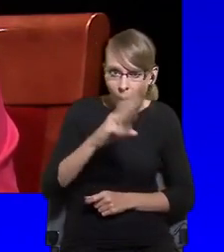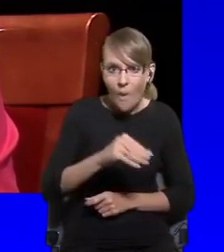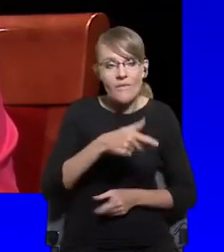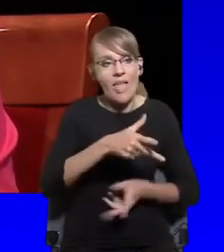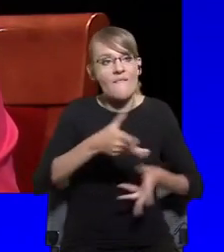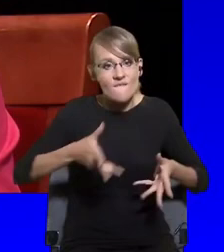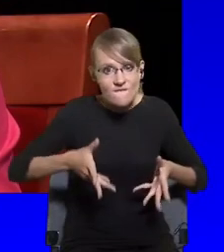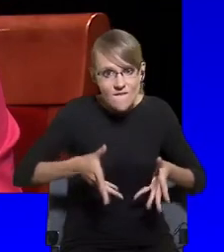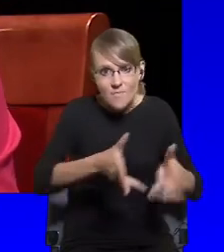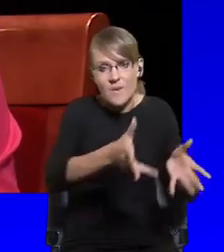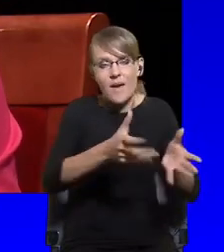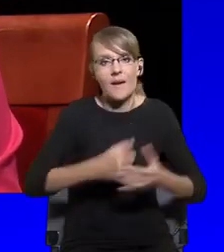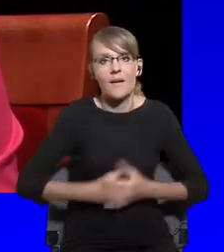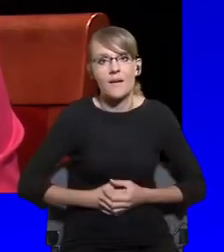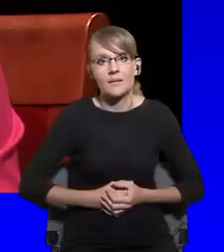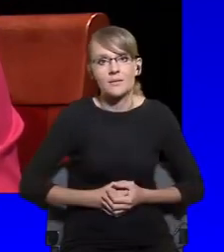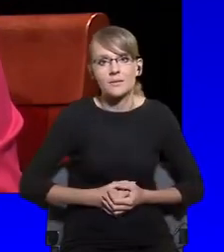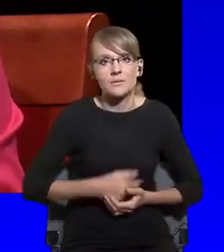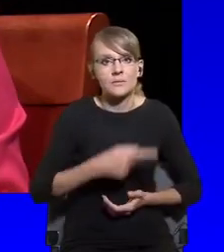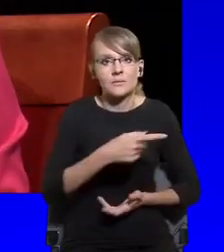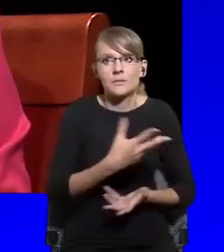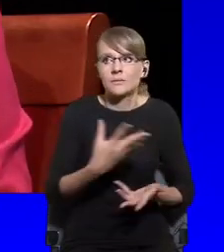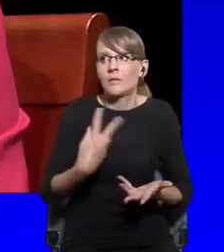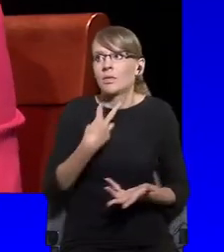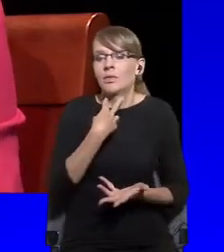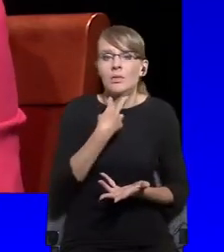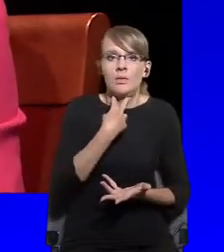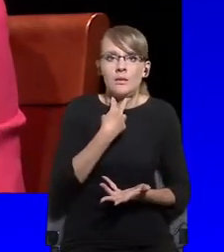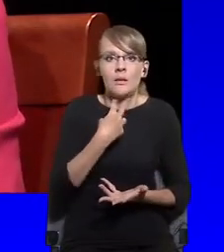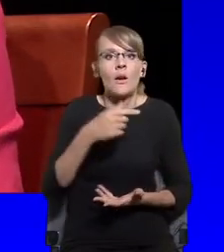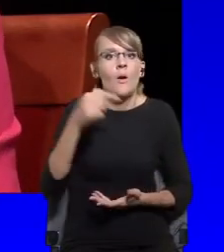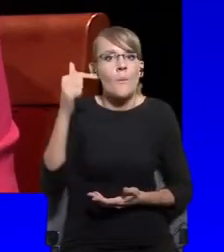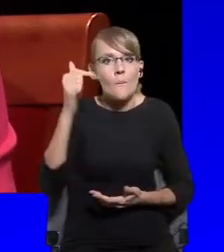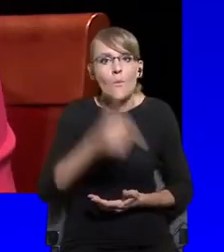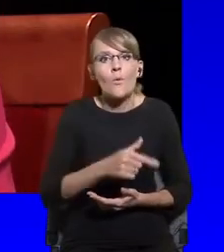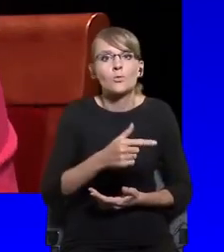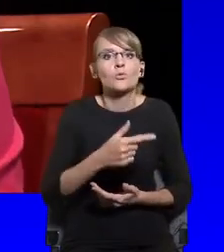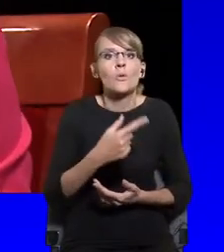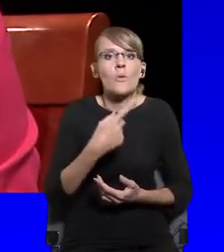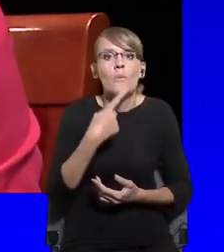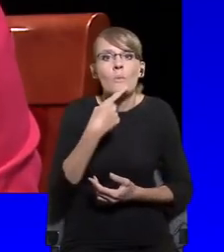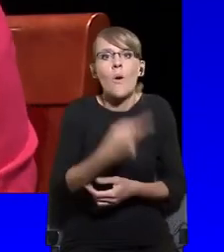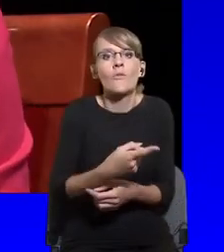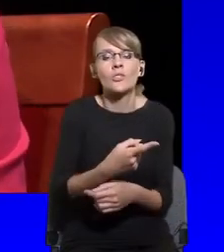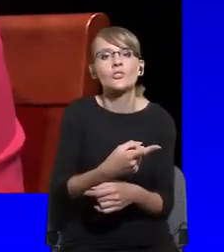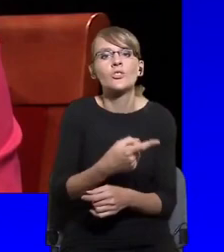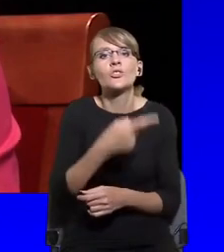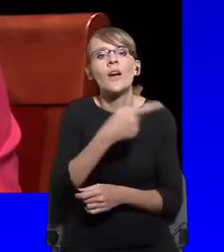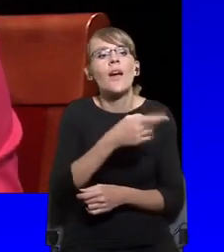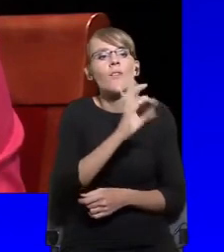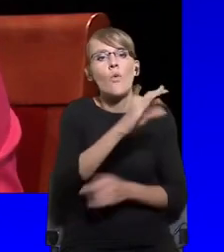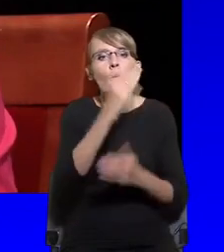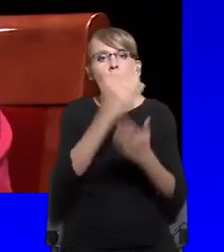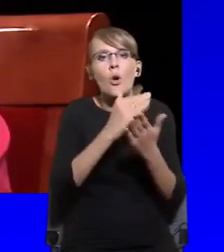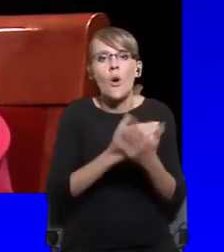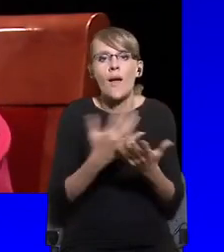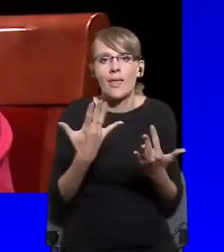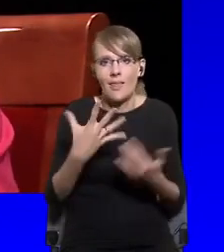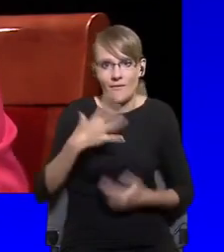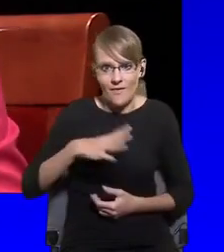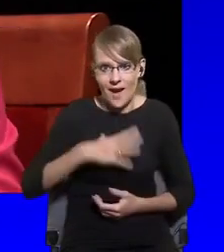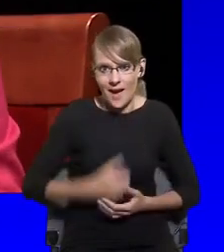their agenda is actually worth. Namely, when law and justice came to power